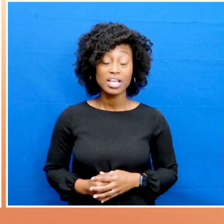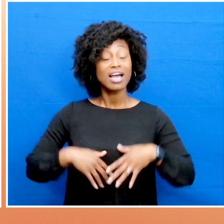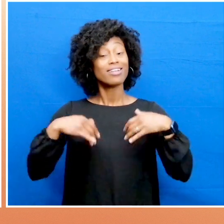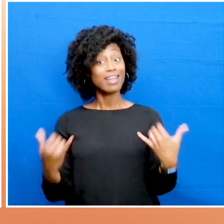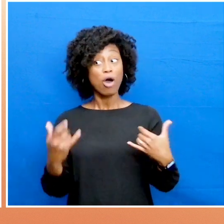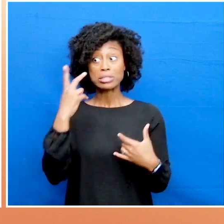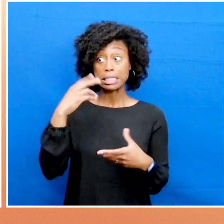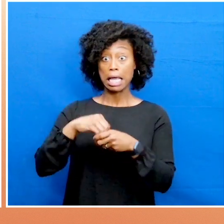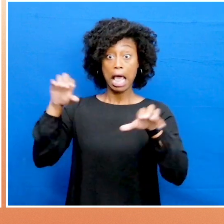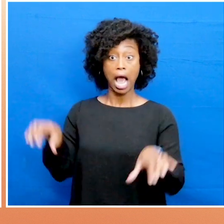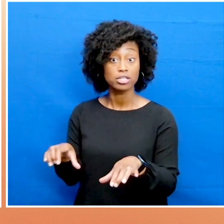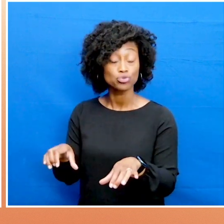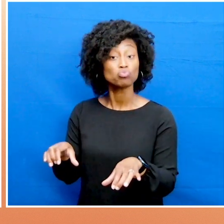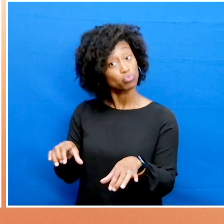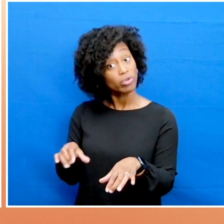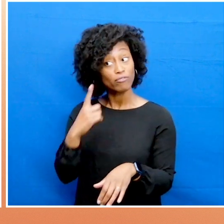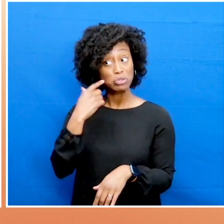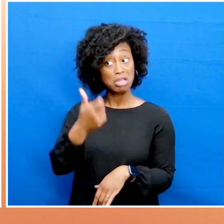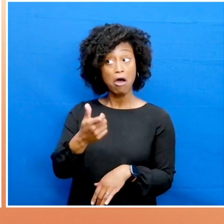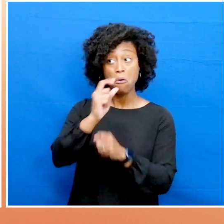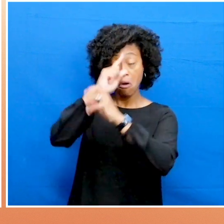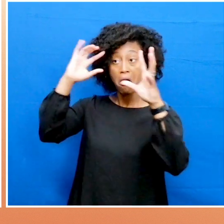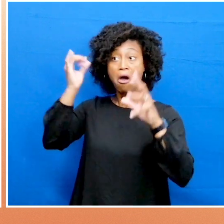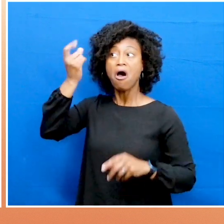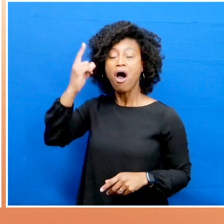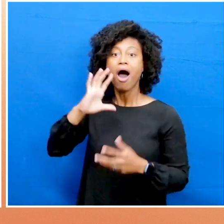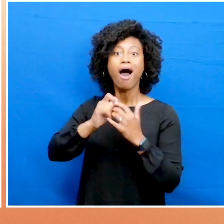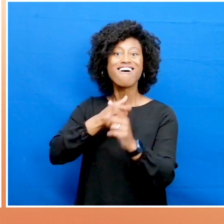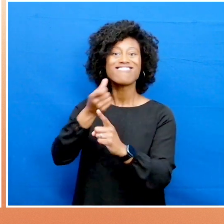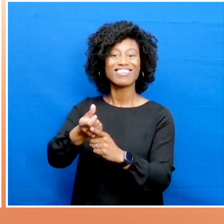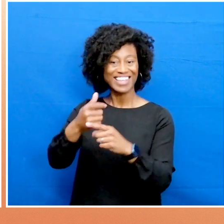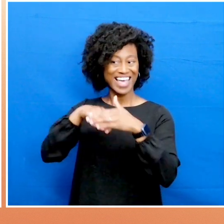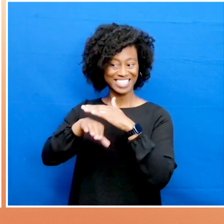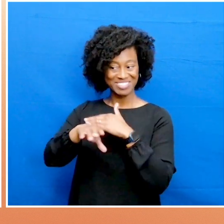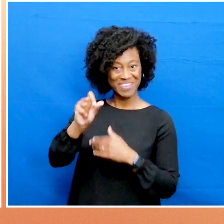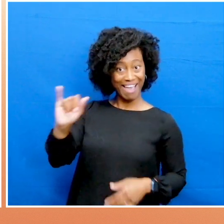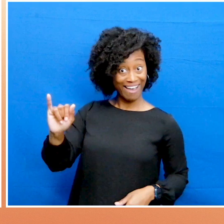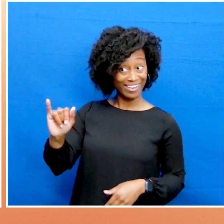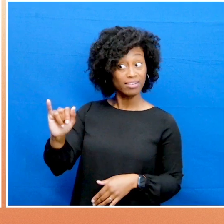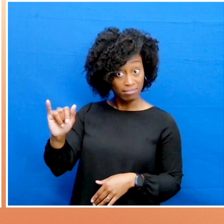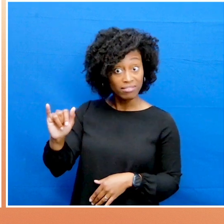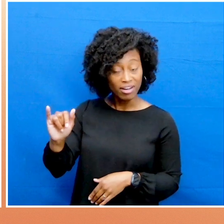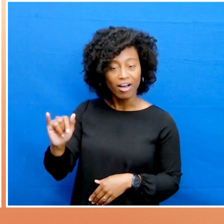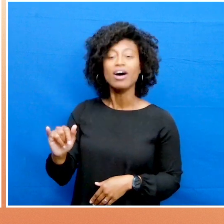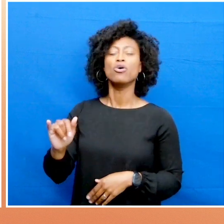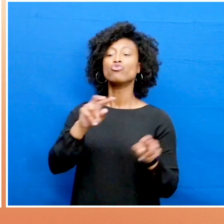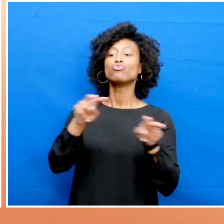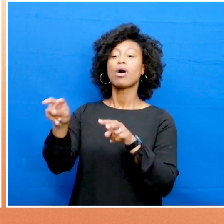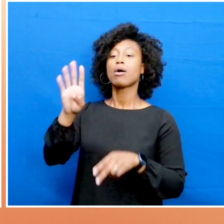Now, to see these principles in action for yourself and to understand the profound impact of accessible AI technologies,